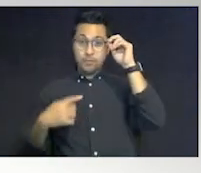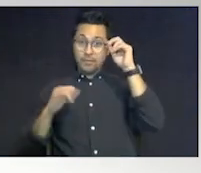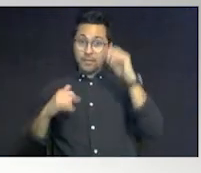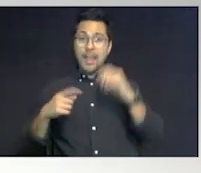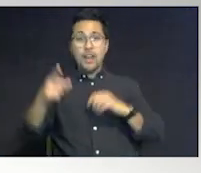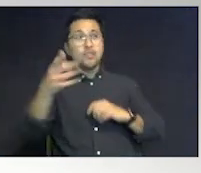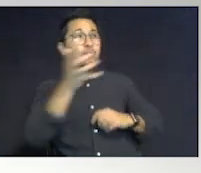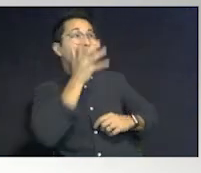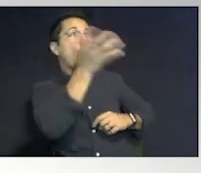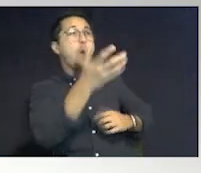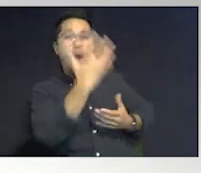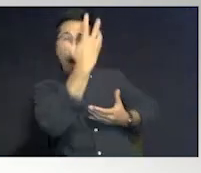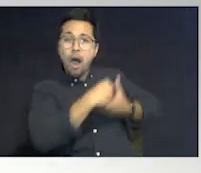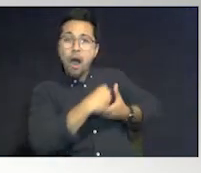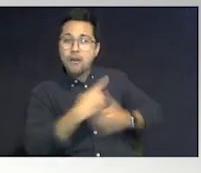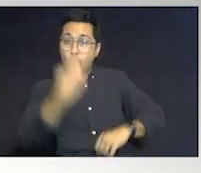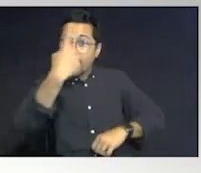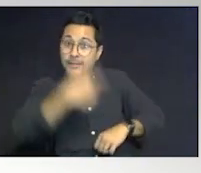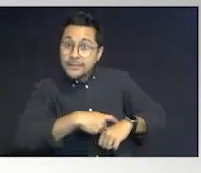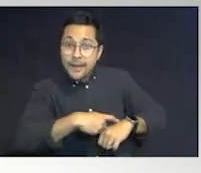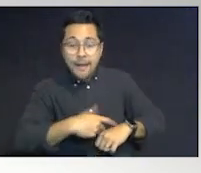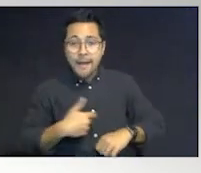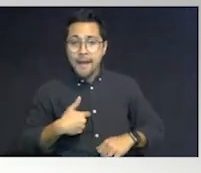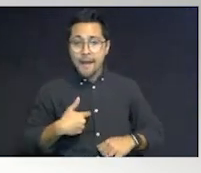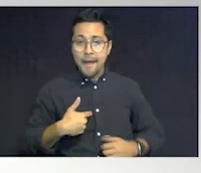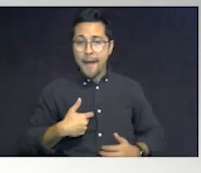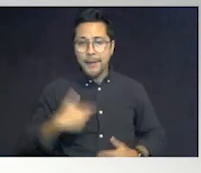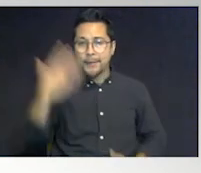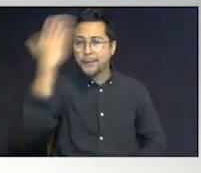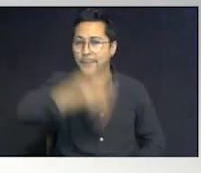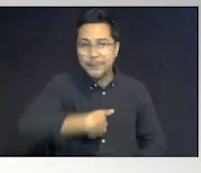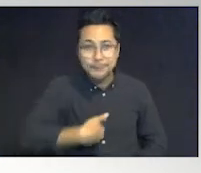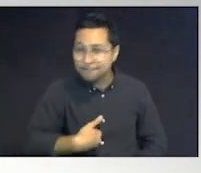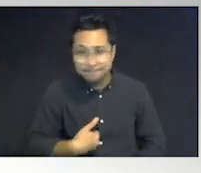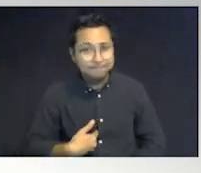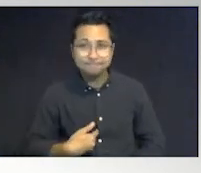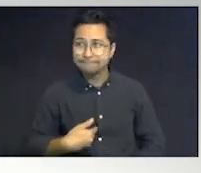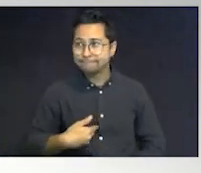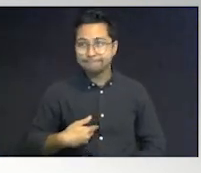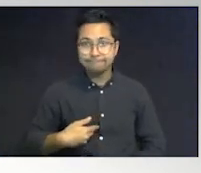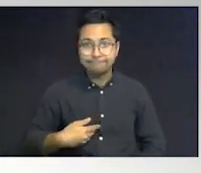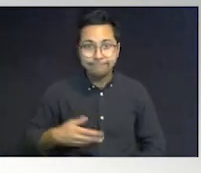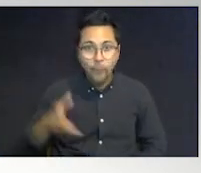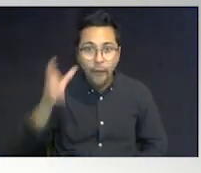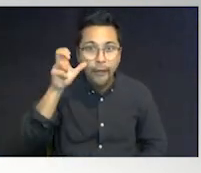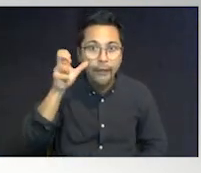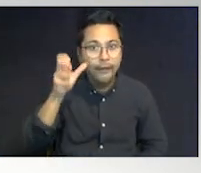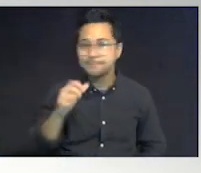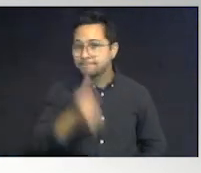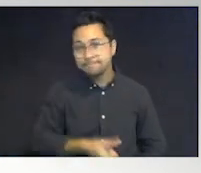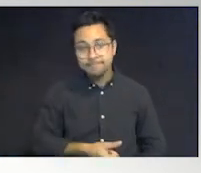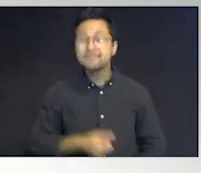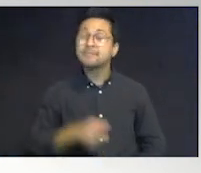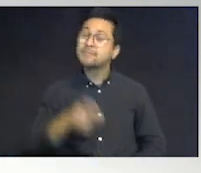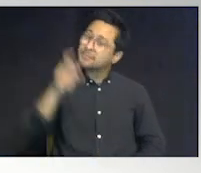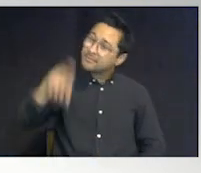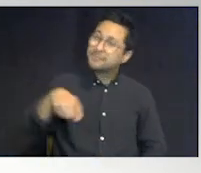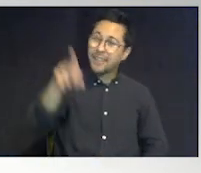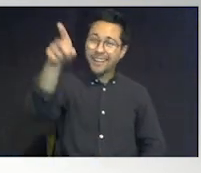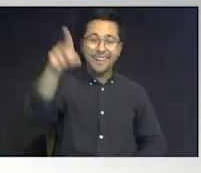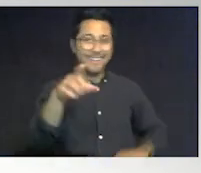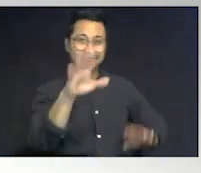yell autism one time, I'm not even going to react, I'm not even going to hear it. Okay? So you have to be kind of like